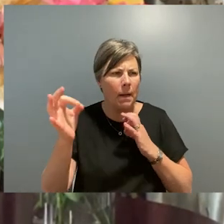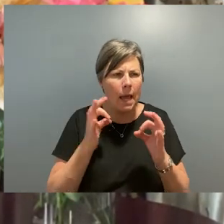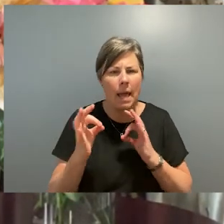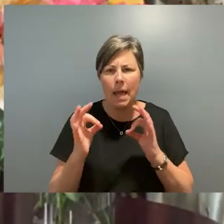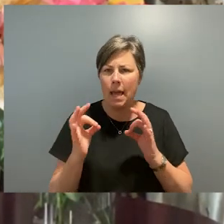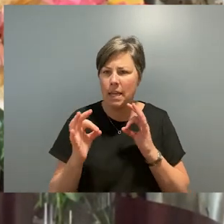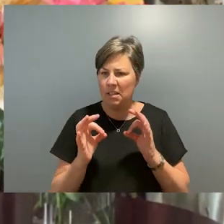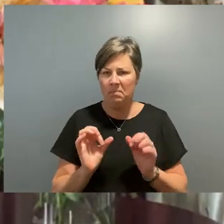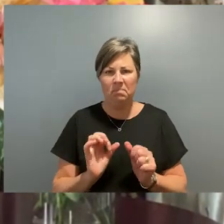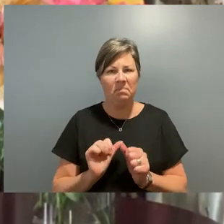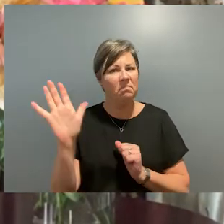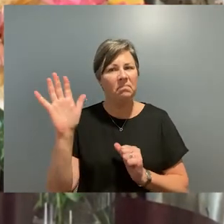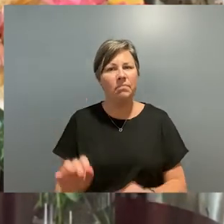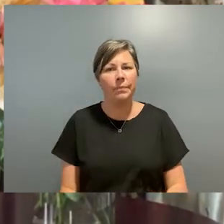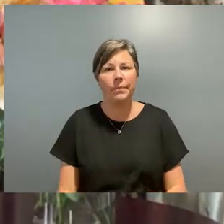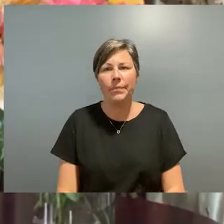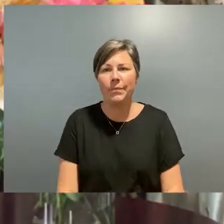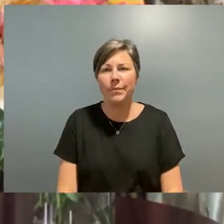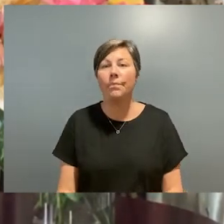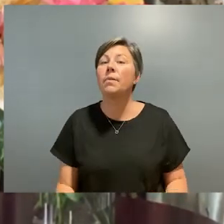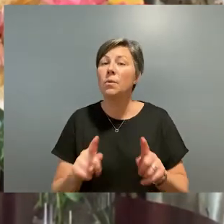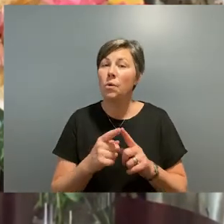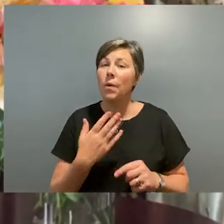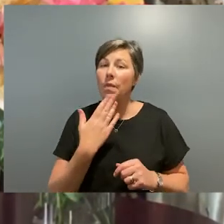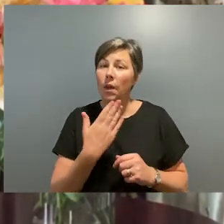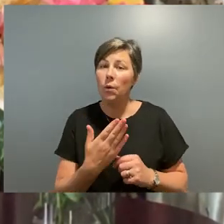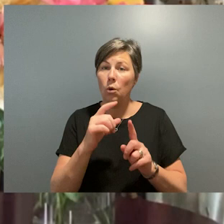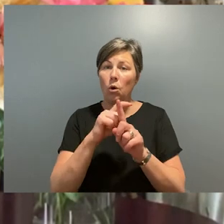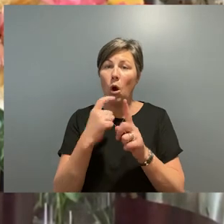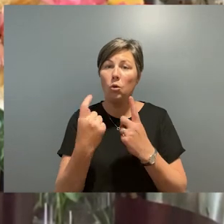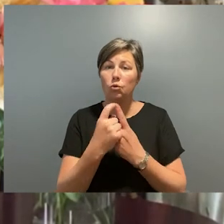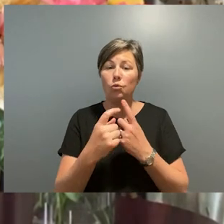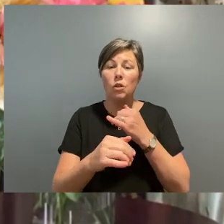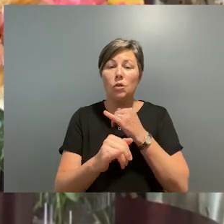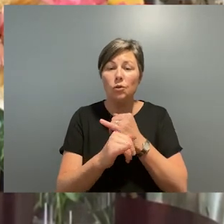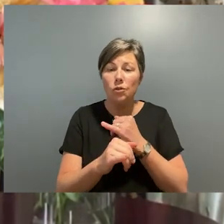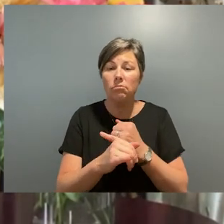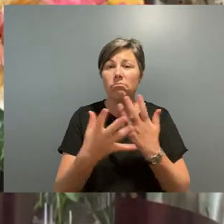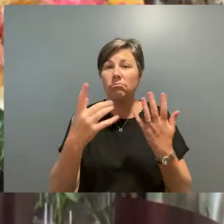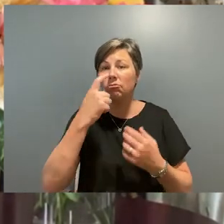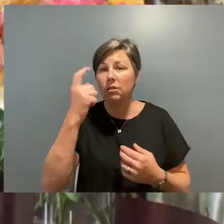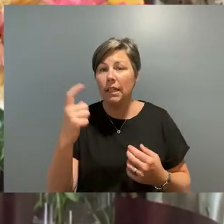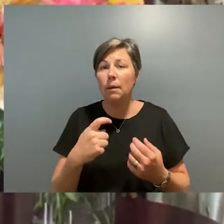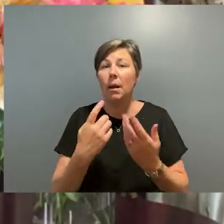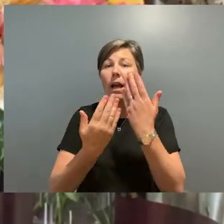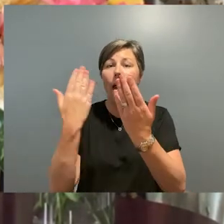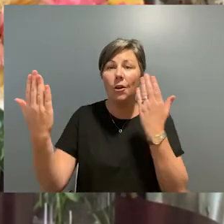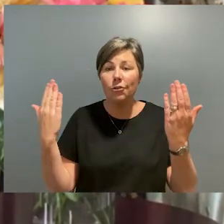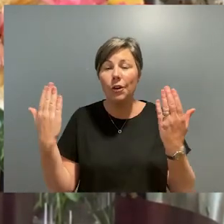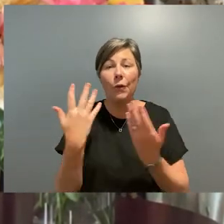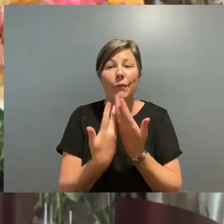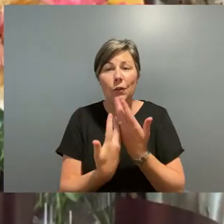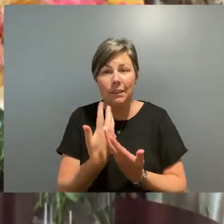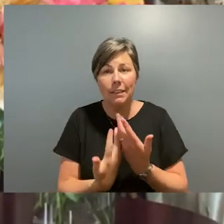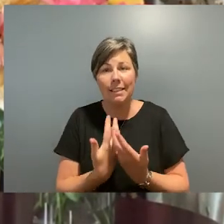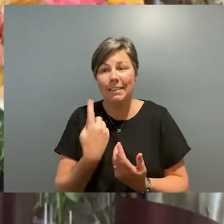curation of this first festival. And thank you too to the cultural institutions, museum, gallery and